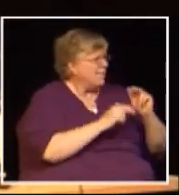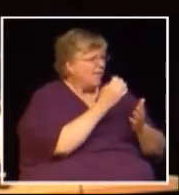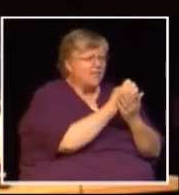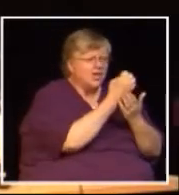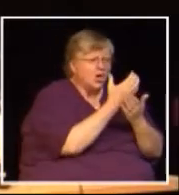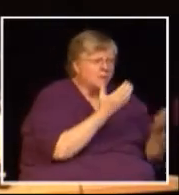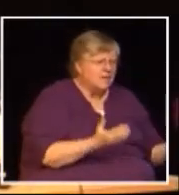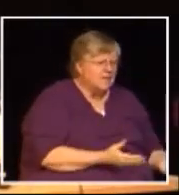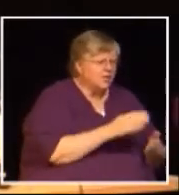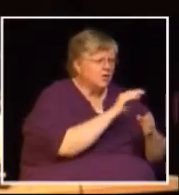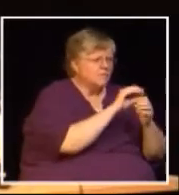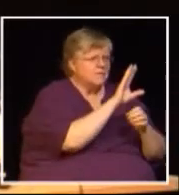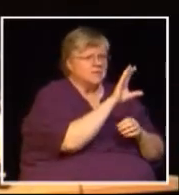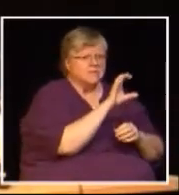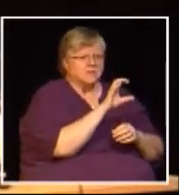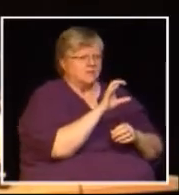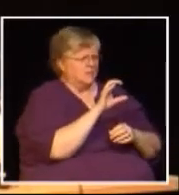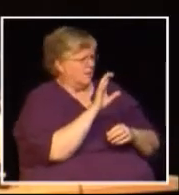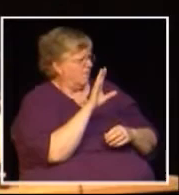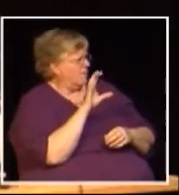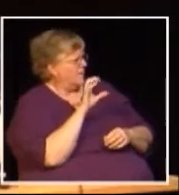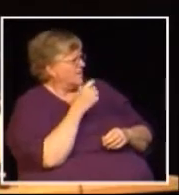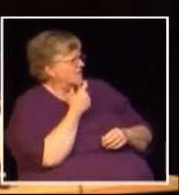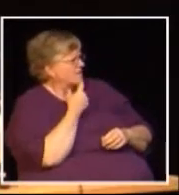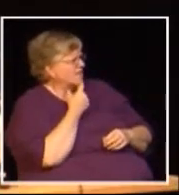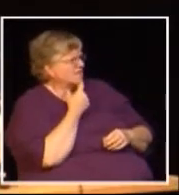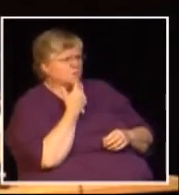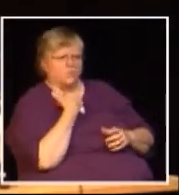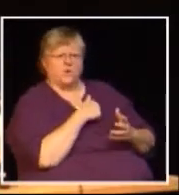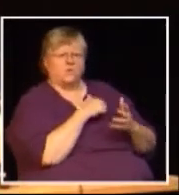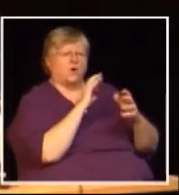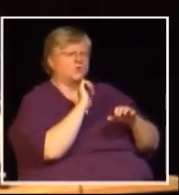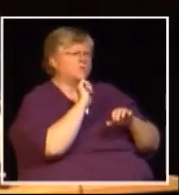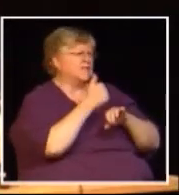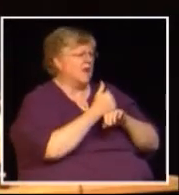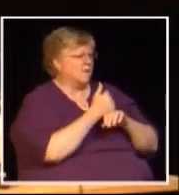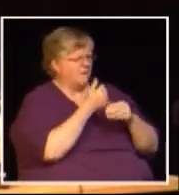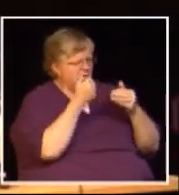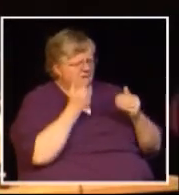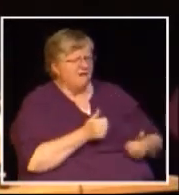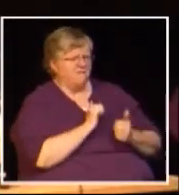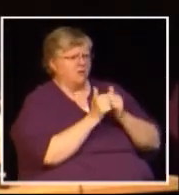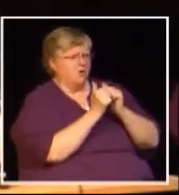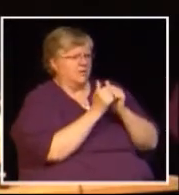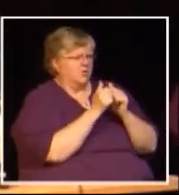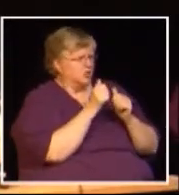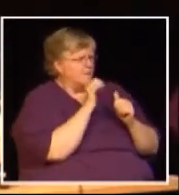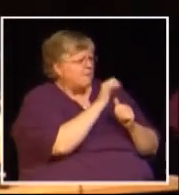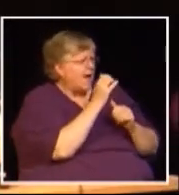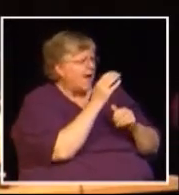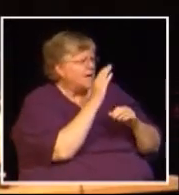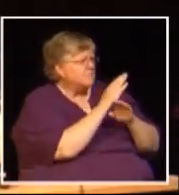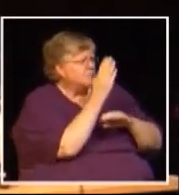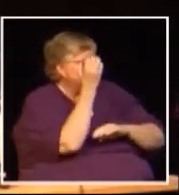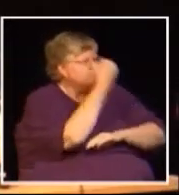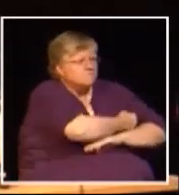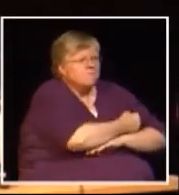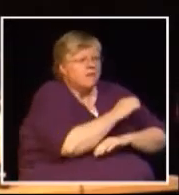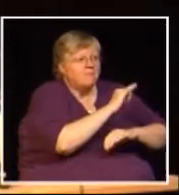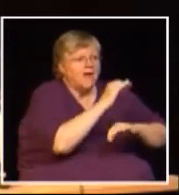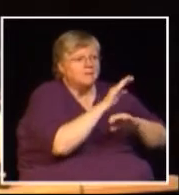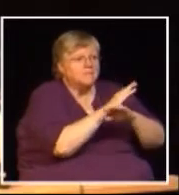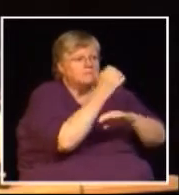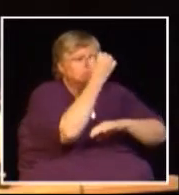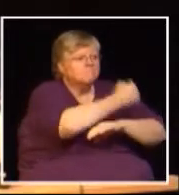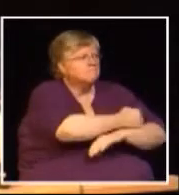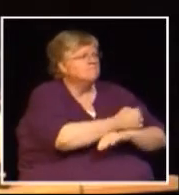we want to create a pressure cooker we want to push people into a corner so you fold you fold you give in and give us our way they don't care about